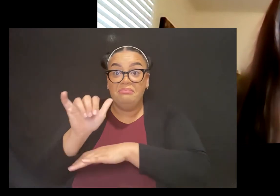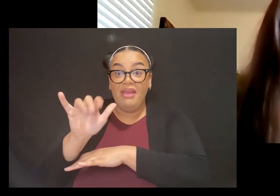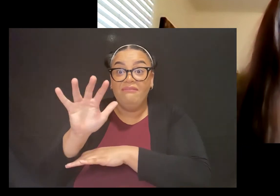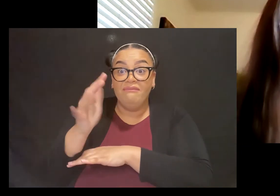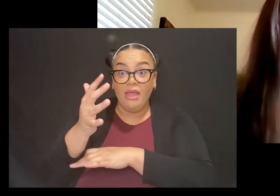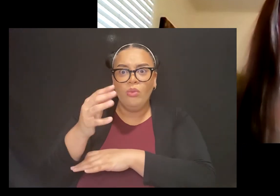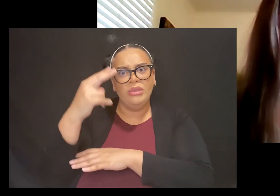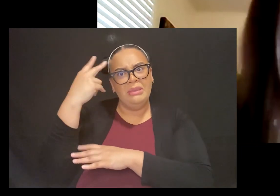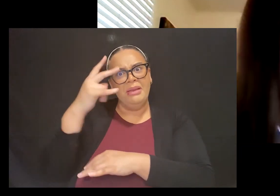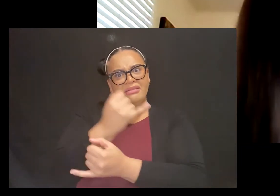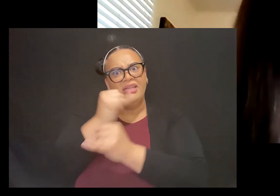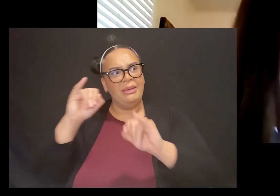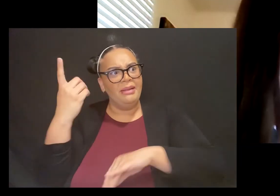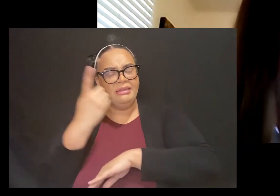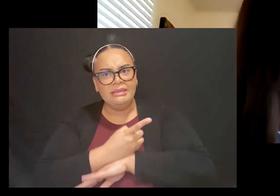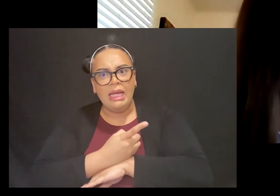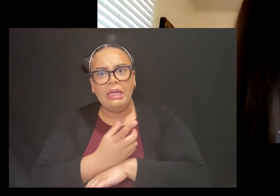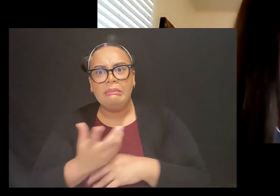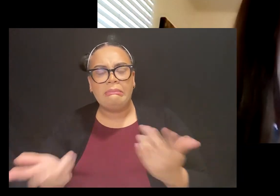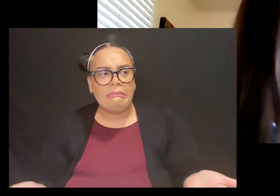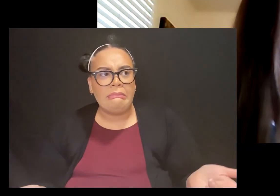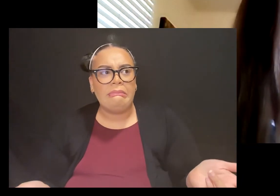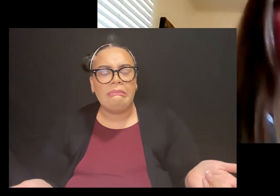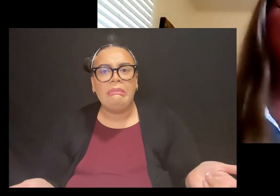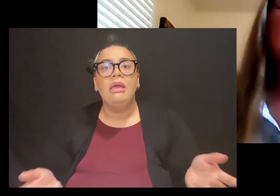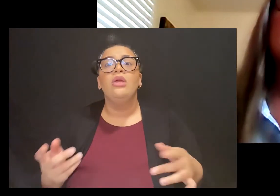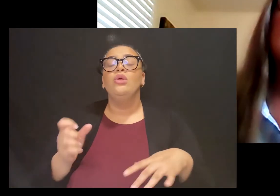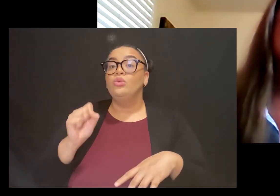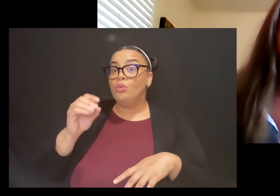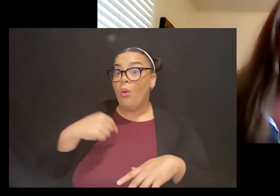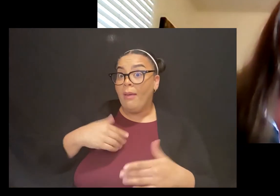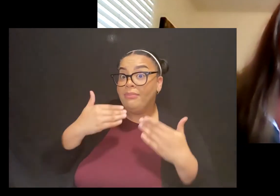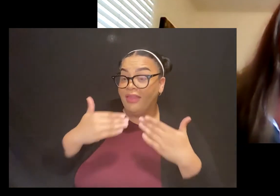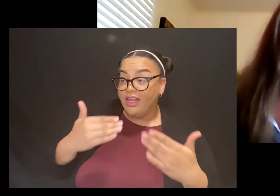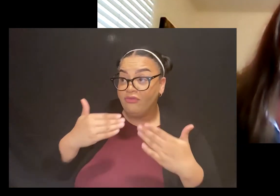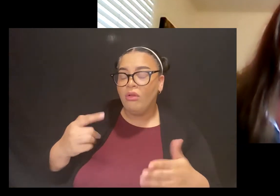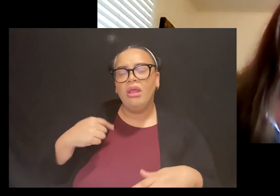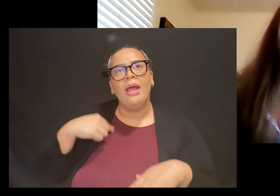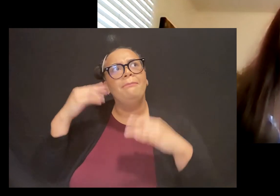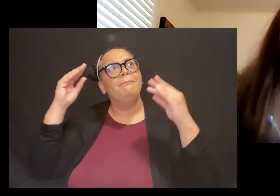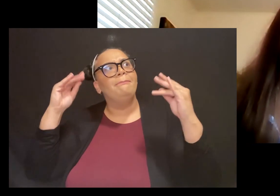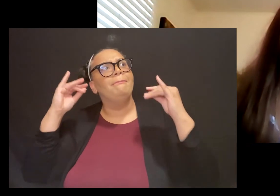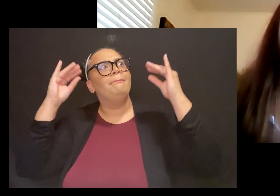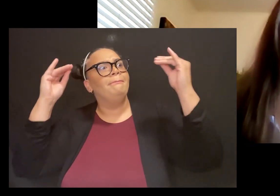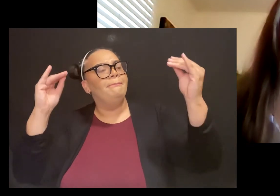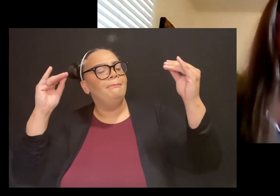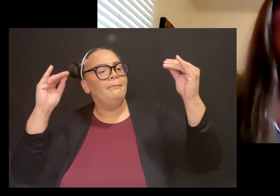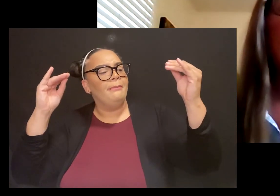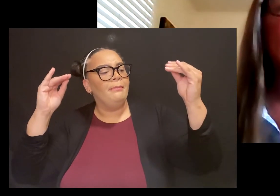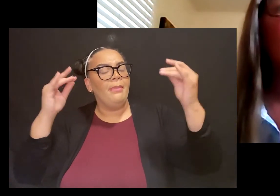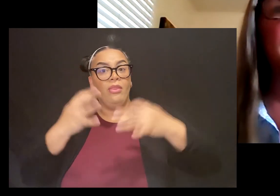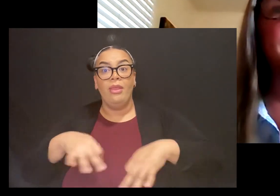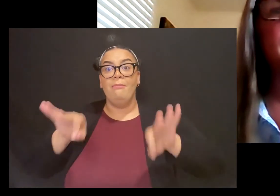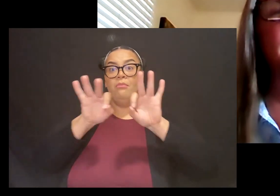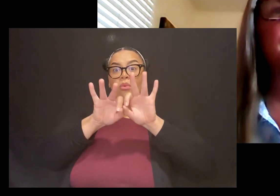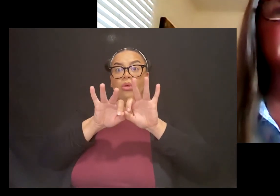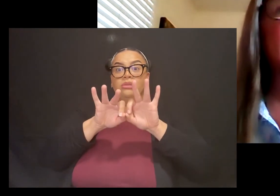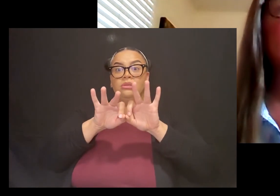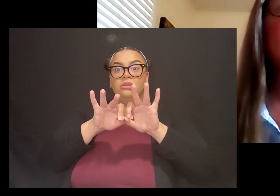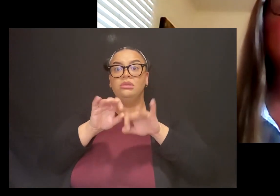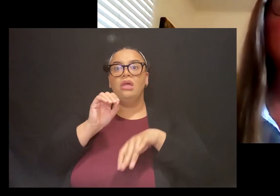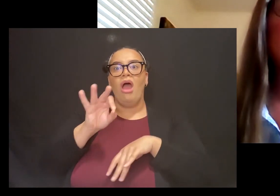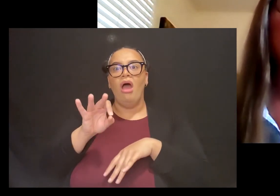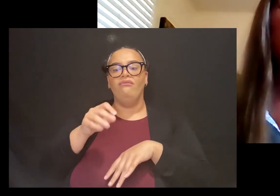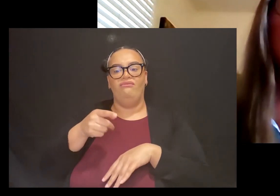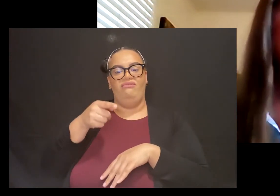really thankful and wondering about the importance of these kinds of programs for, for, for you and, and helping people